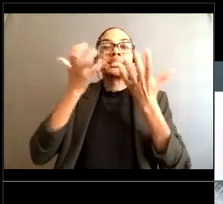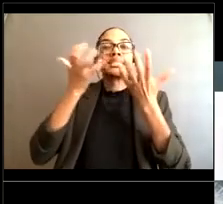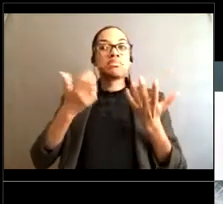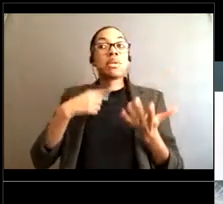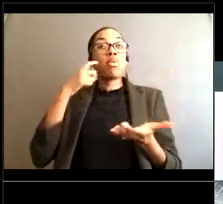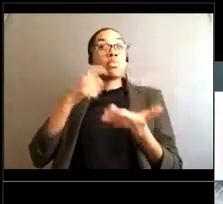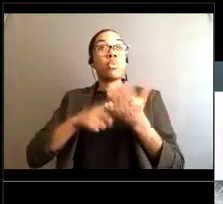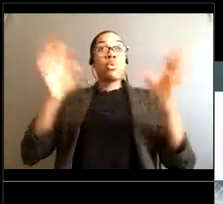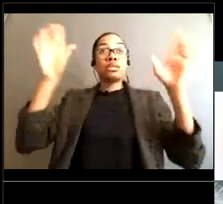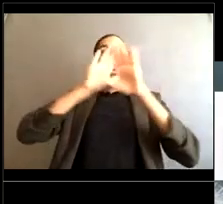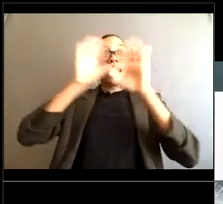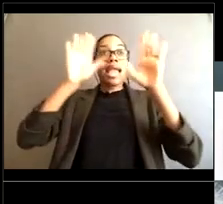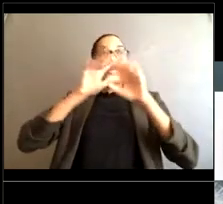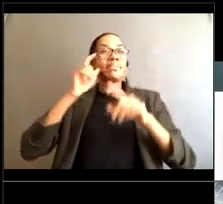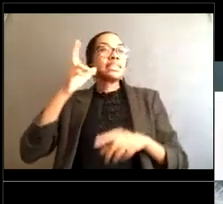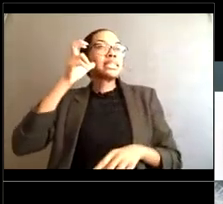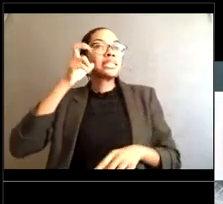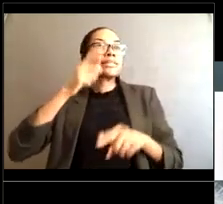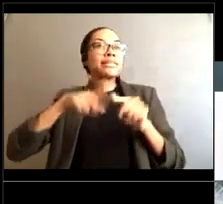notice if their hands are waving